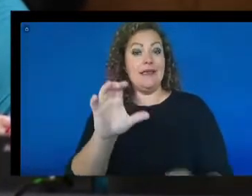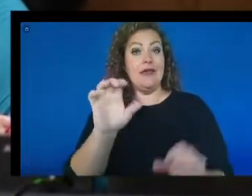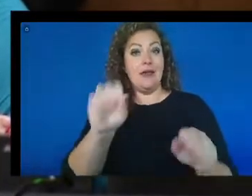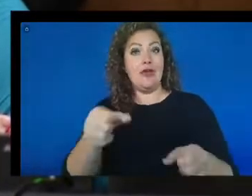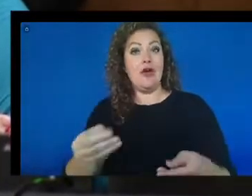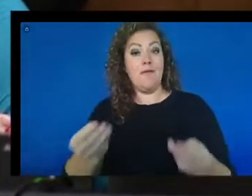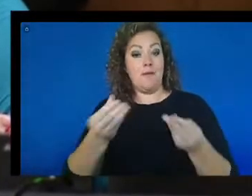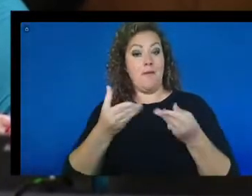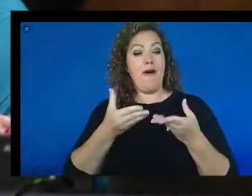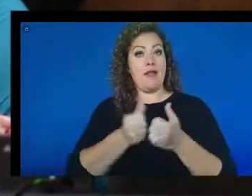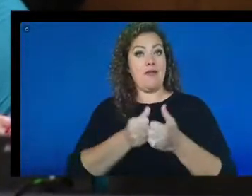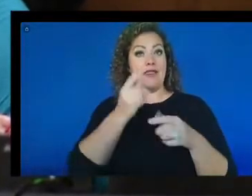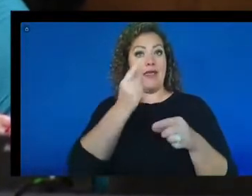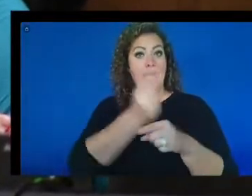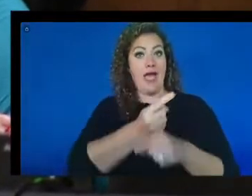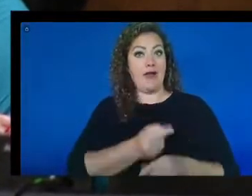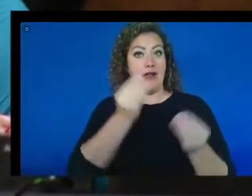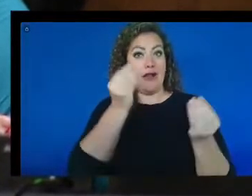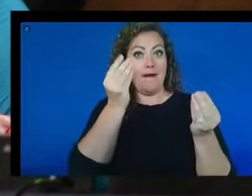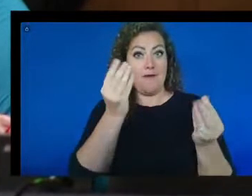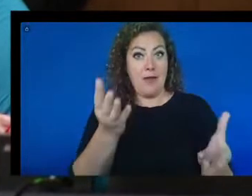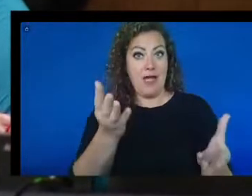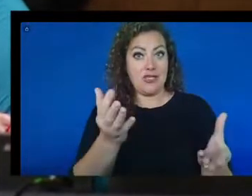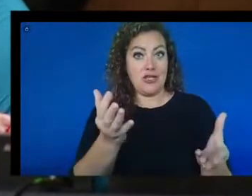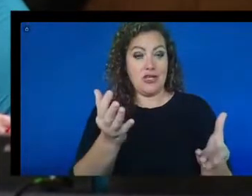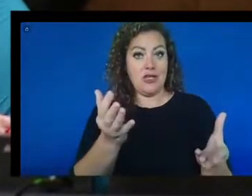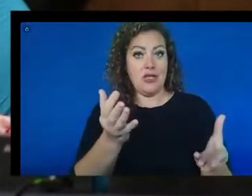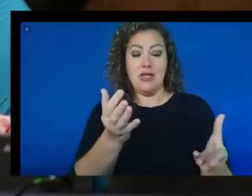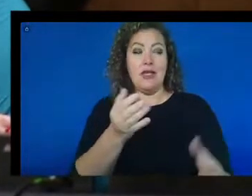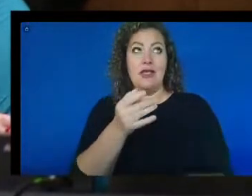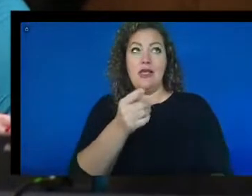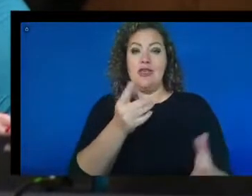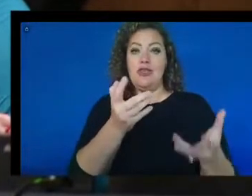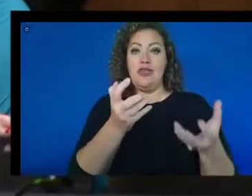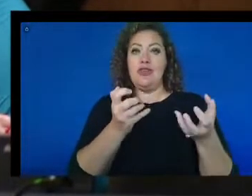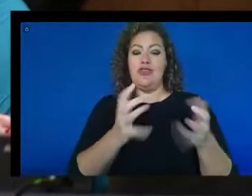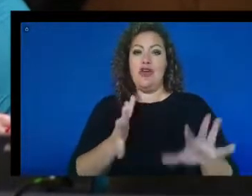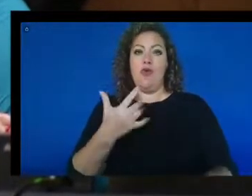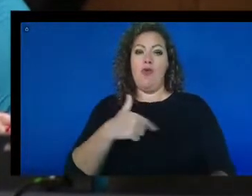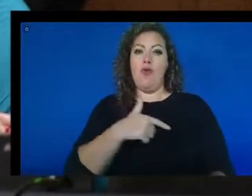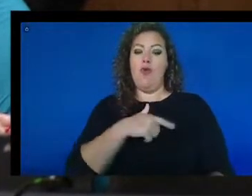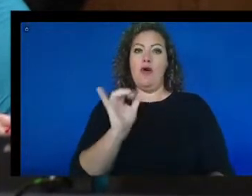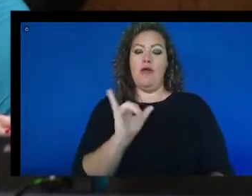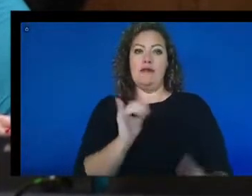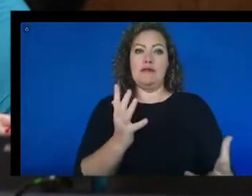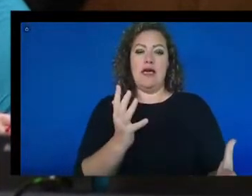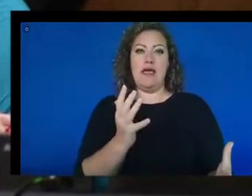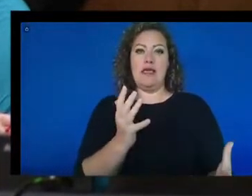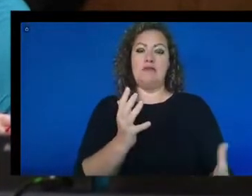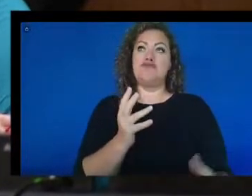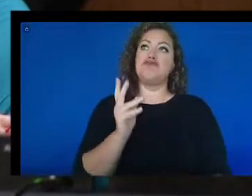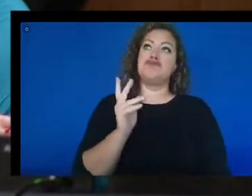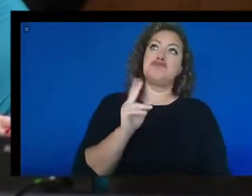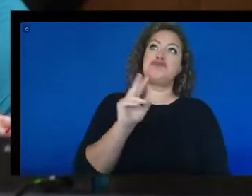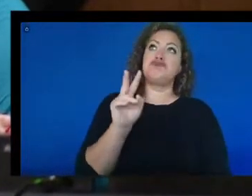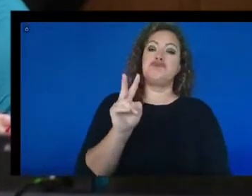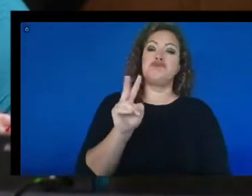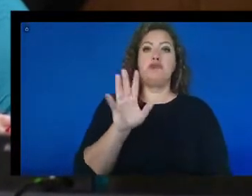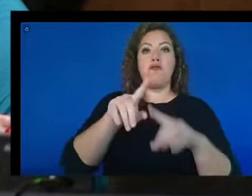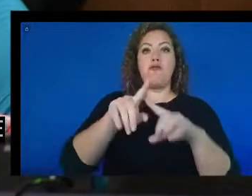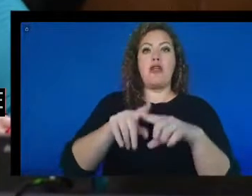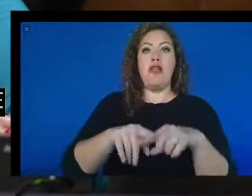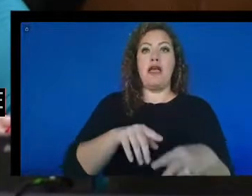accurate information. You don't want us to really be relying as best their best efforts are with news media